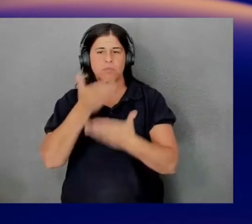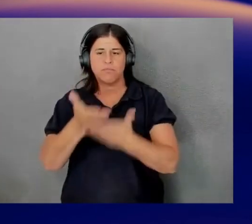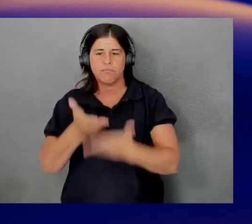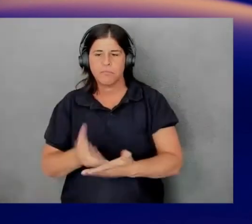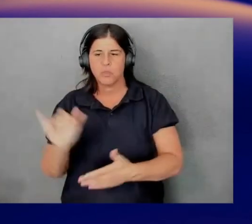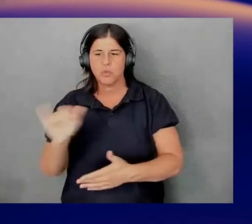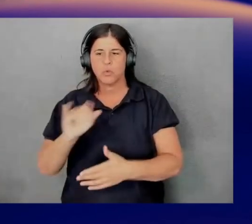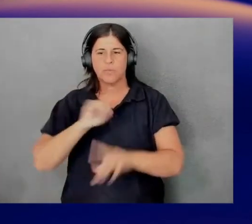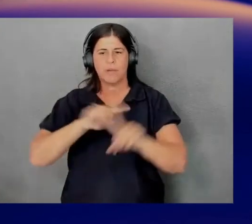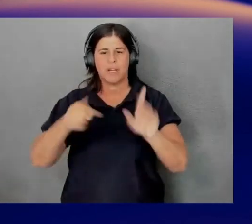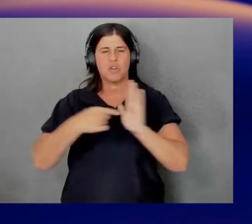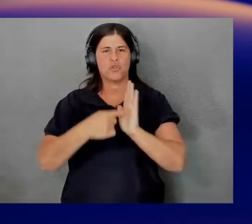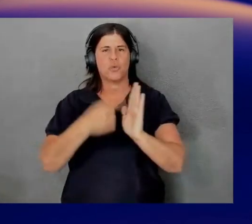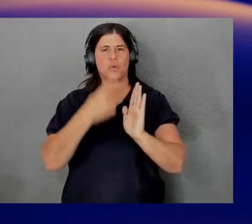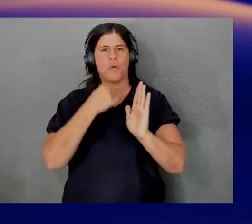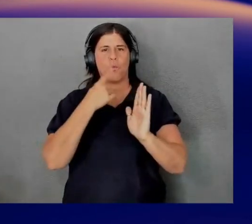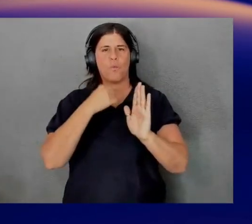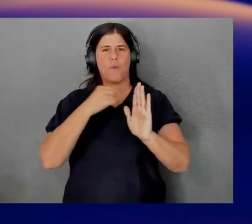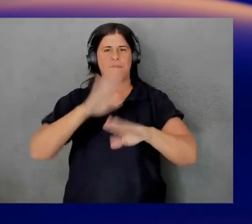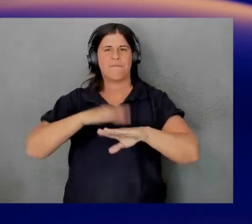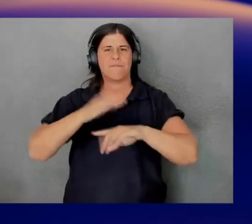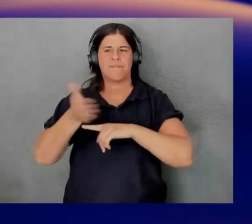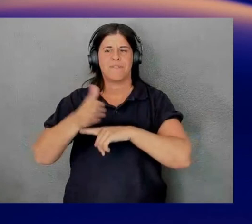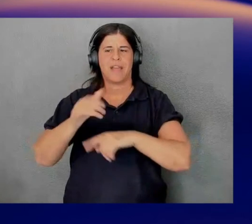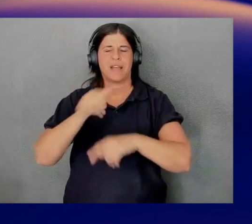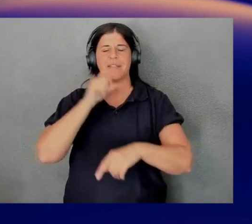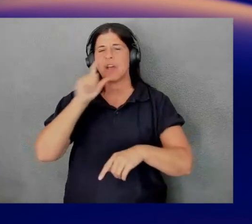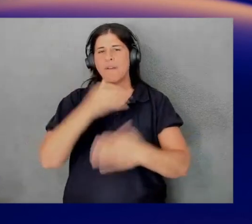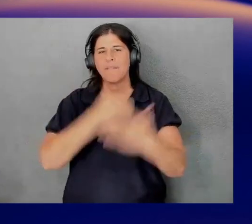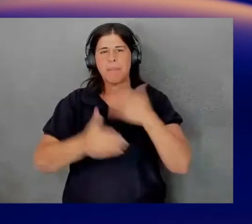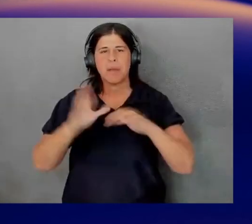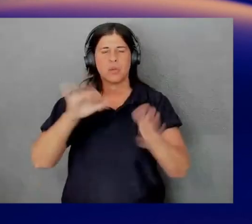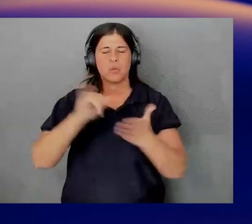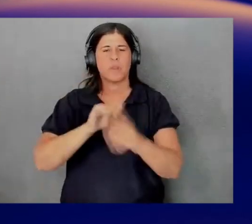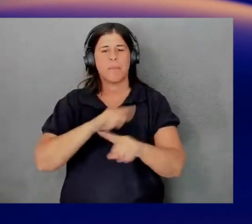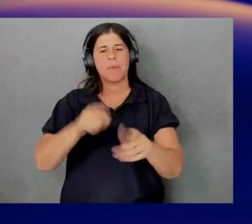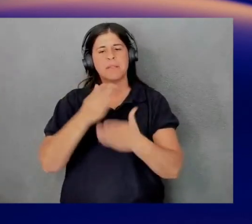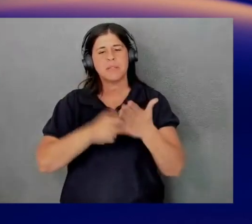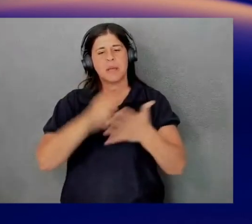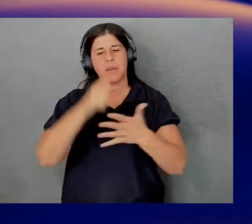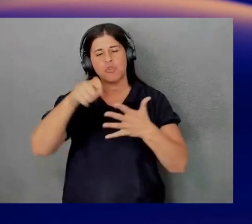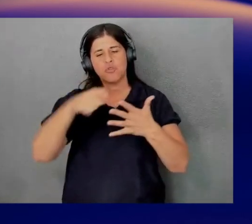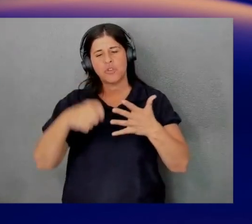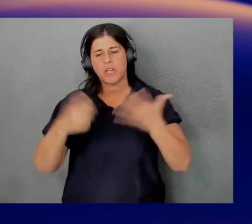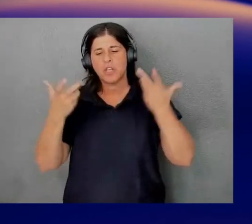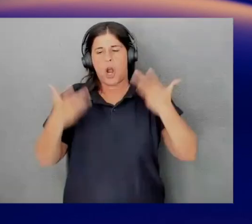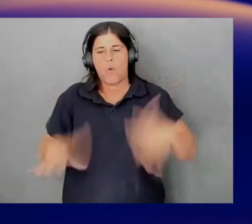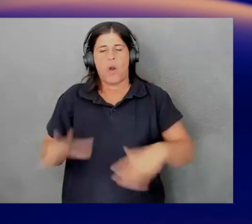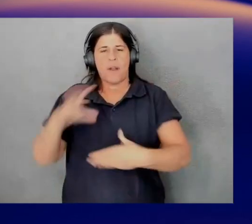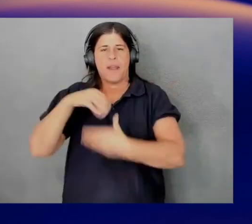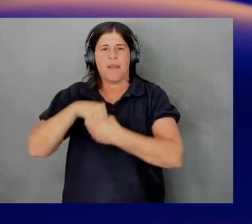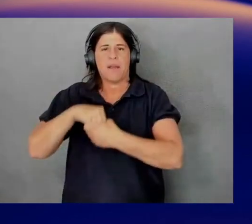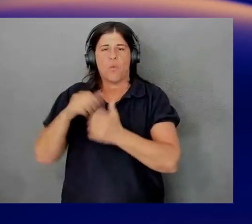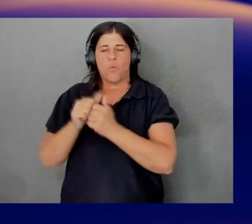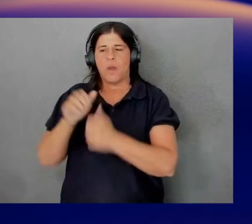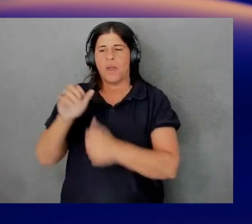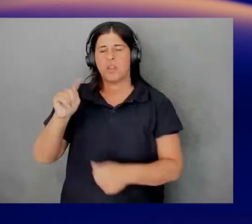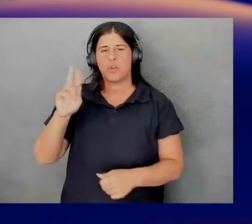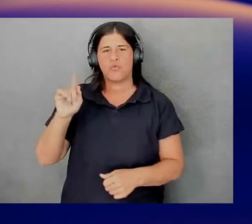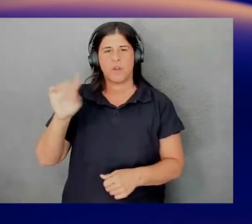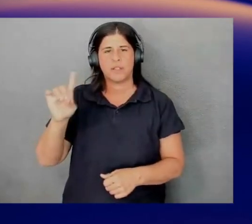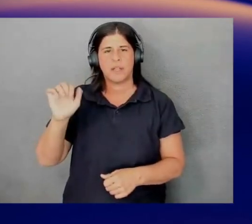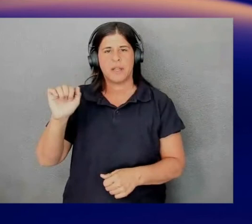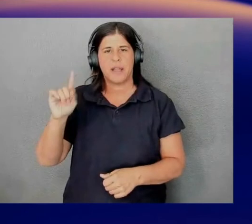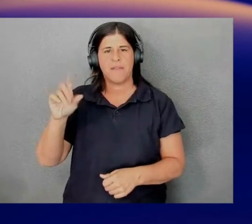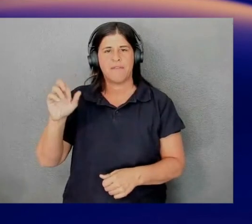flag. they don't have to manually do it, but some of the checks are already available with Trusted Advisor. And even for sustainability, Joe, do you want to